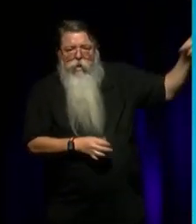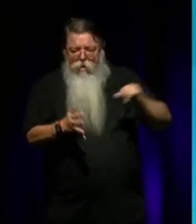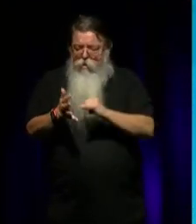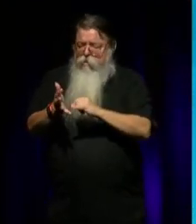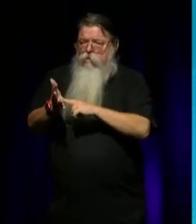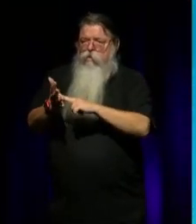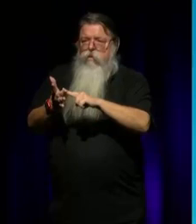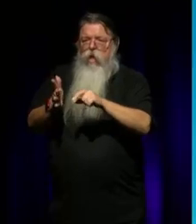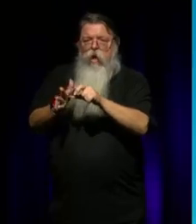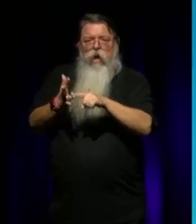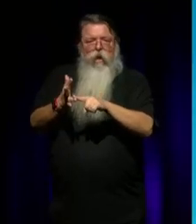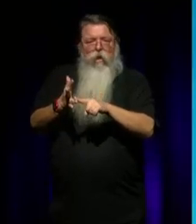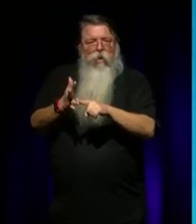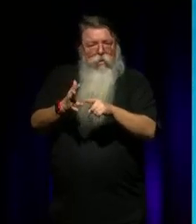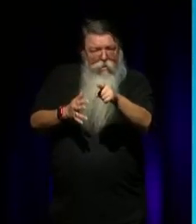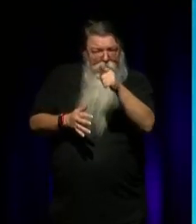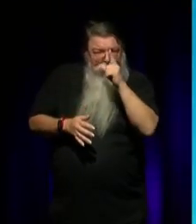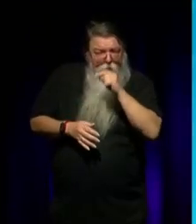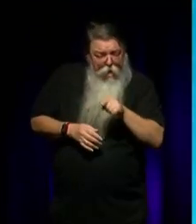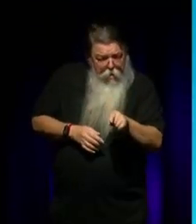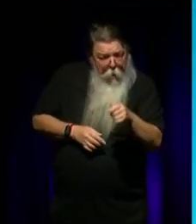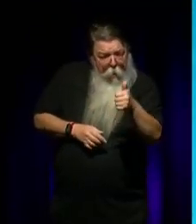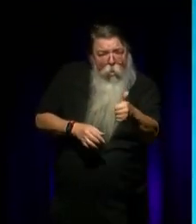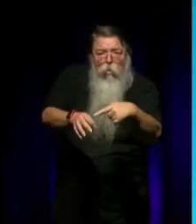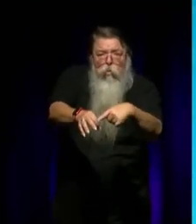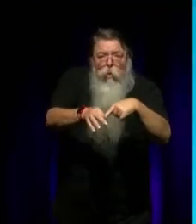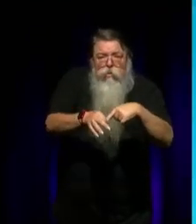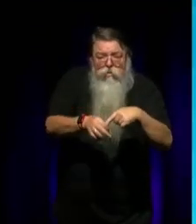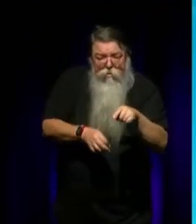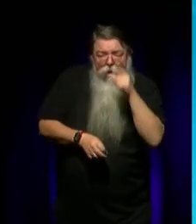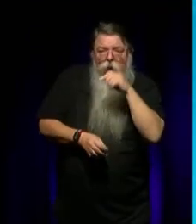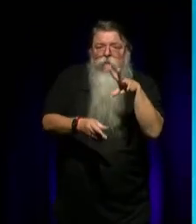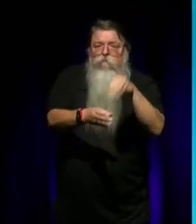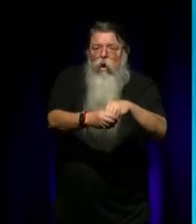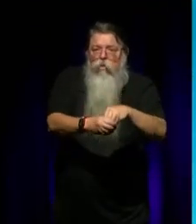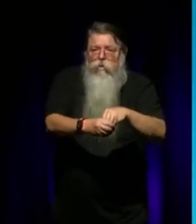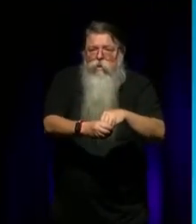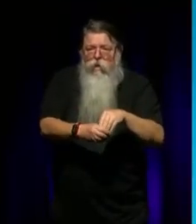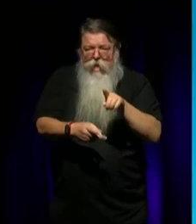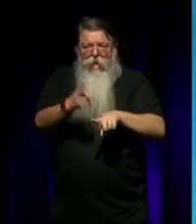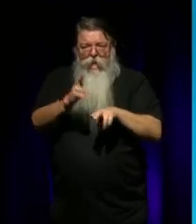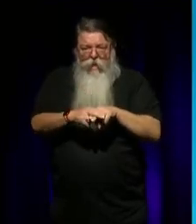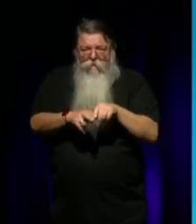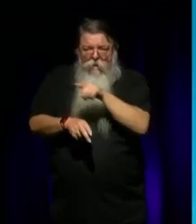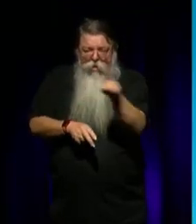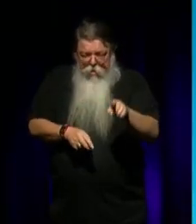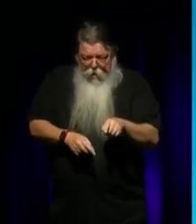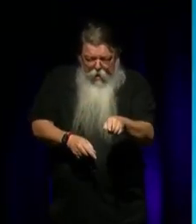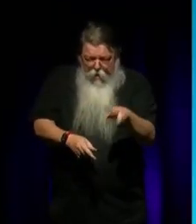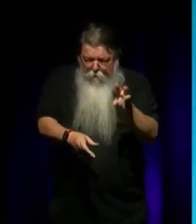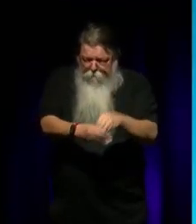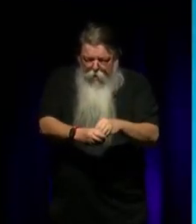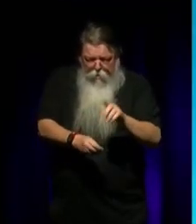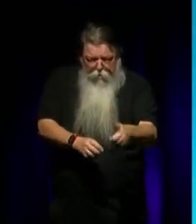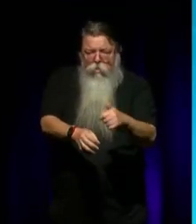democratic, you can vote for people's questions and the questions with the most votes go to the top so do check slido.com